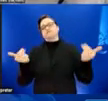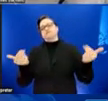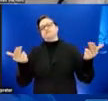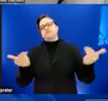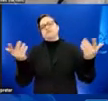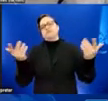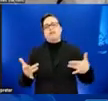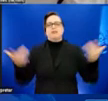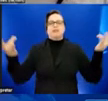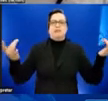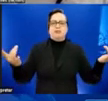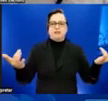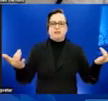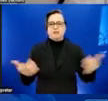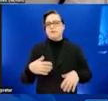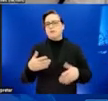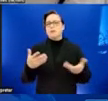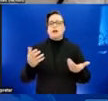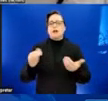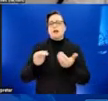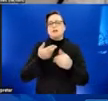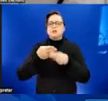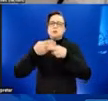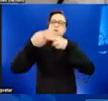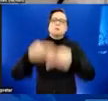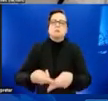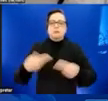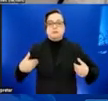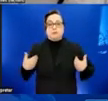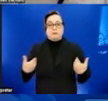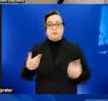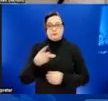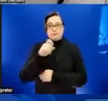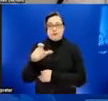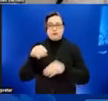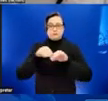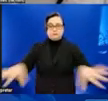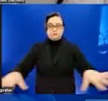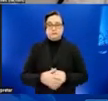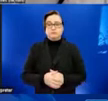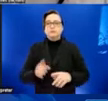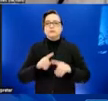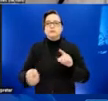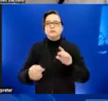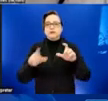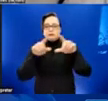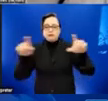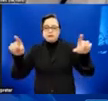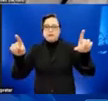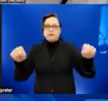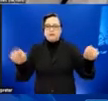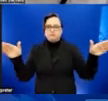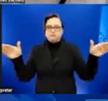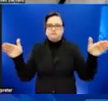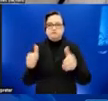to name the monkeypox outbreak, but in the process, the headline focuses exclusively on the